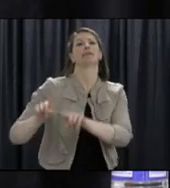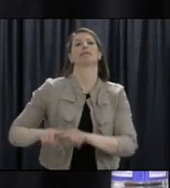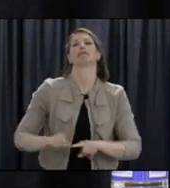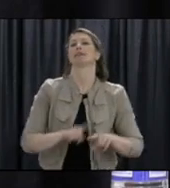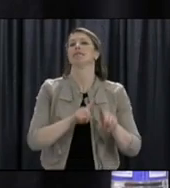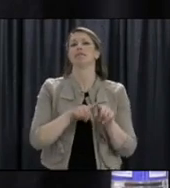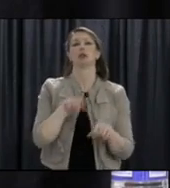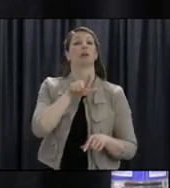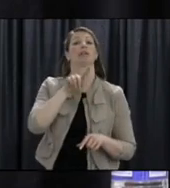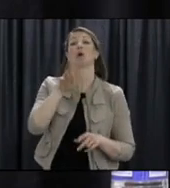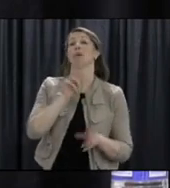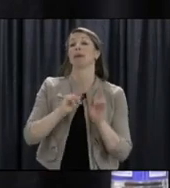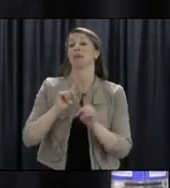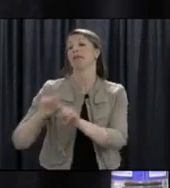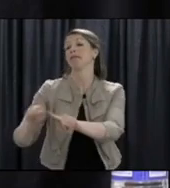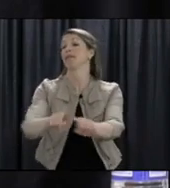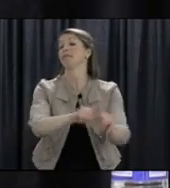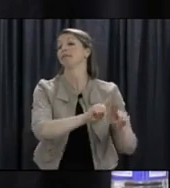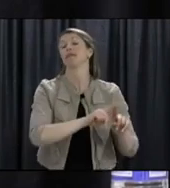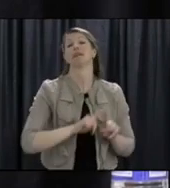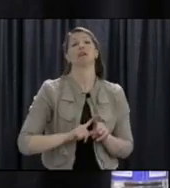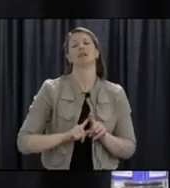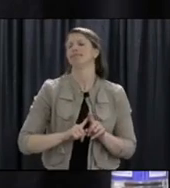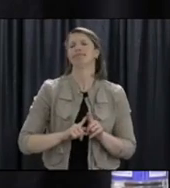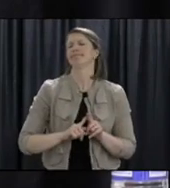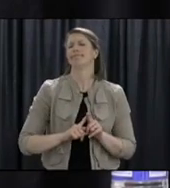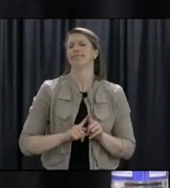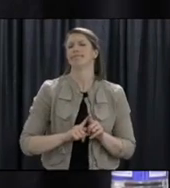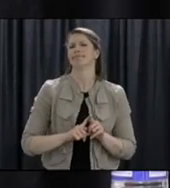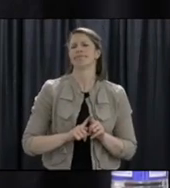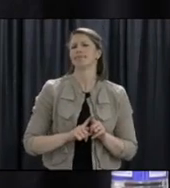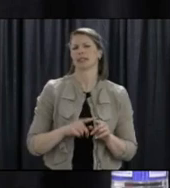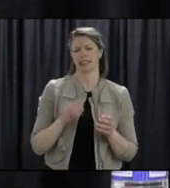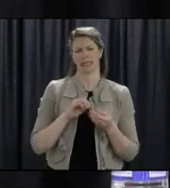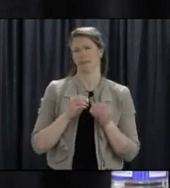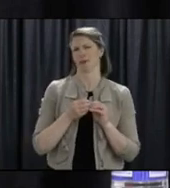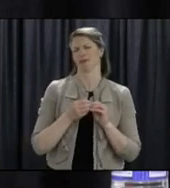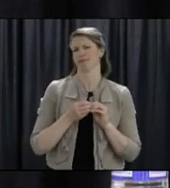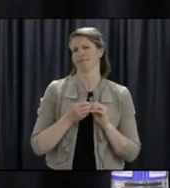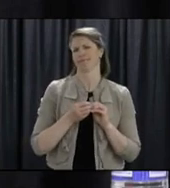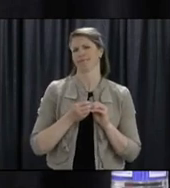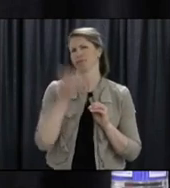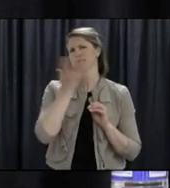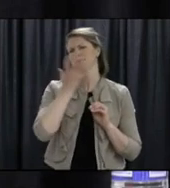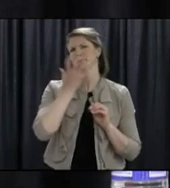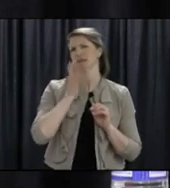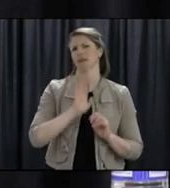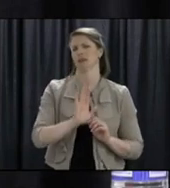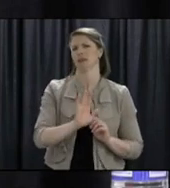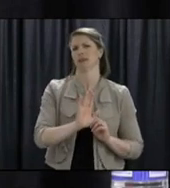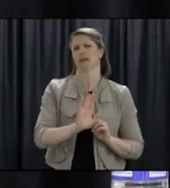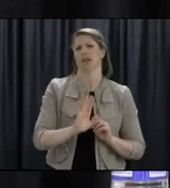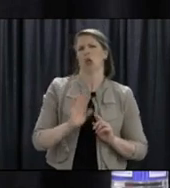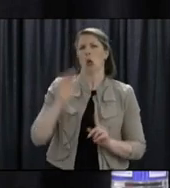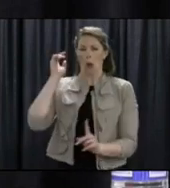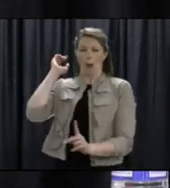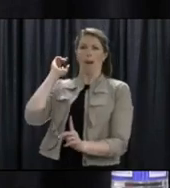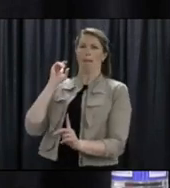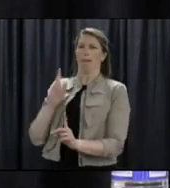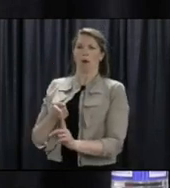you know, the numbers that we're talking about here, it's more about outside of your bubble that the